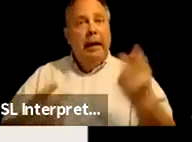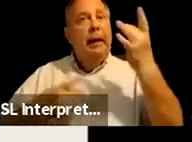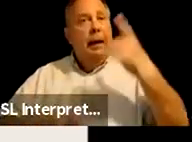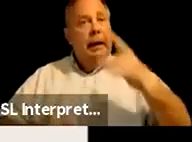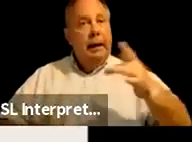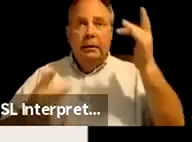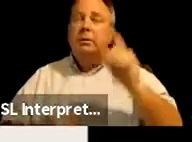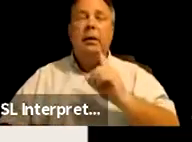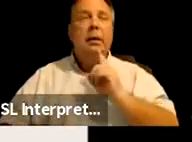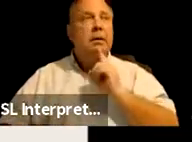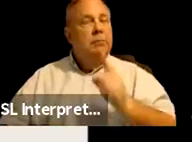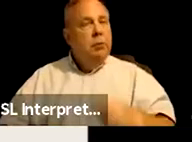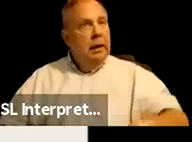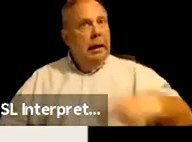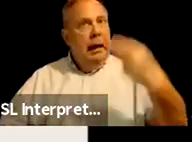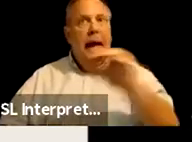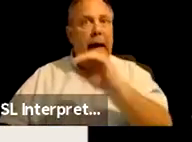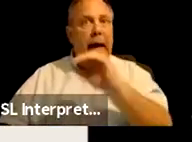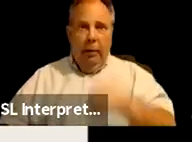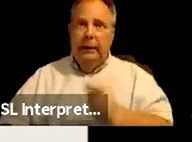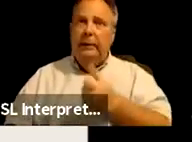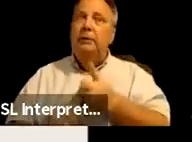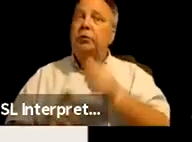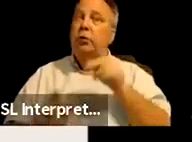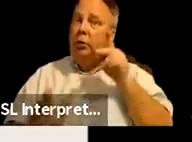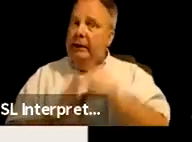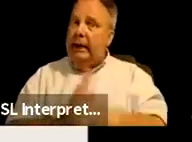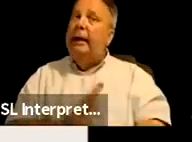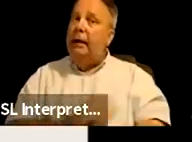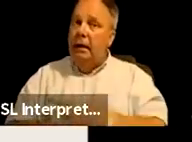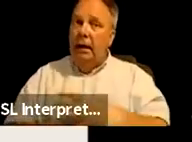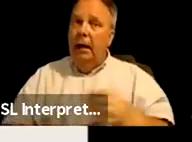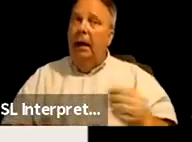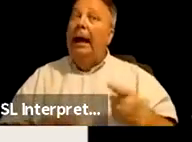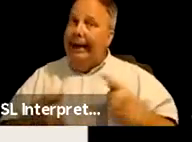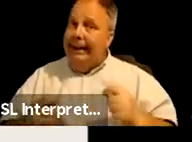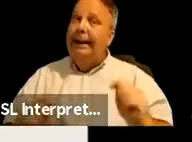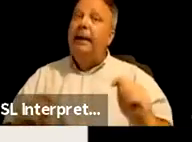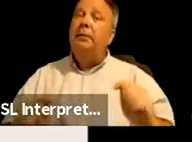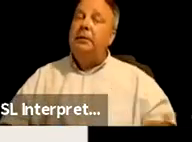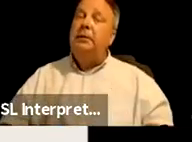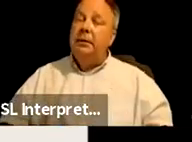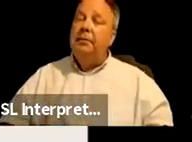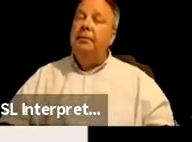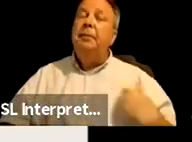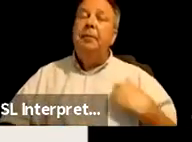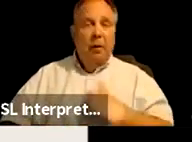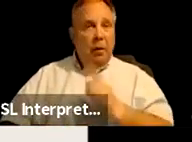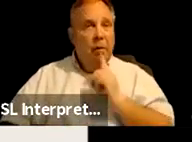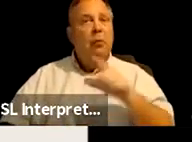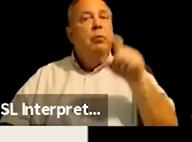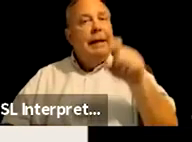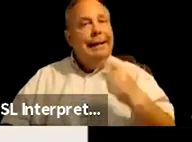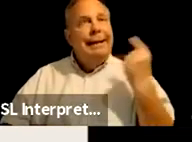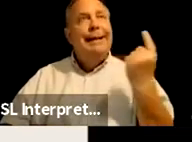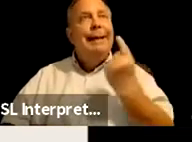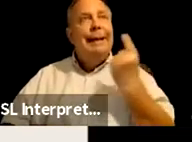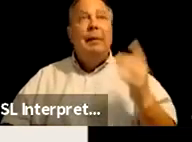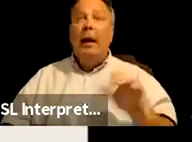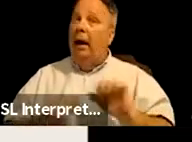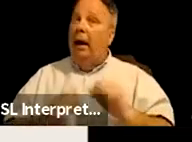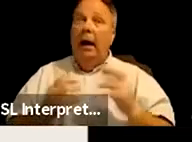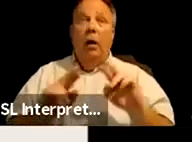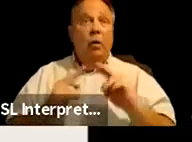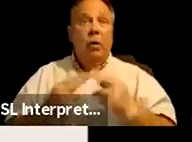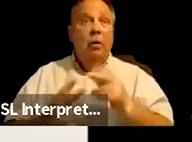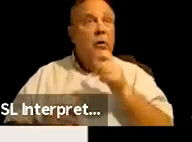have really high rates of suicidality and attempts. So we really need to think about how our relatives